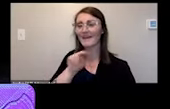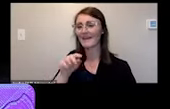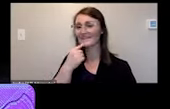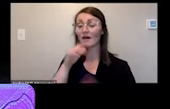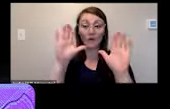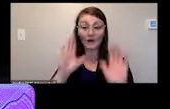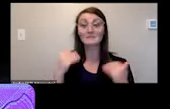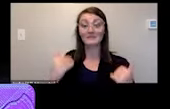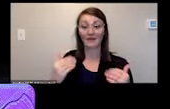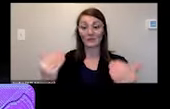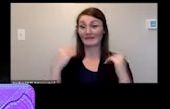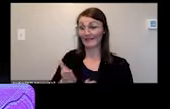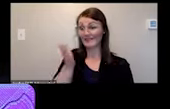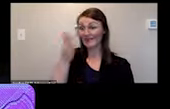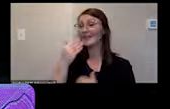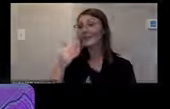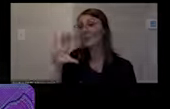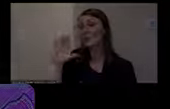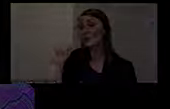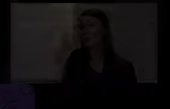next talk thank you so much caroline that was fantastic thank you